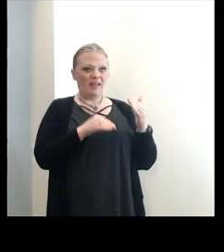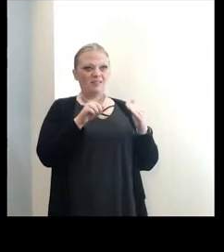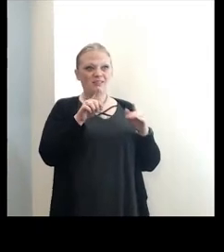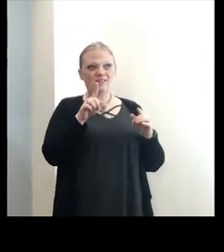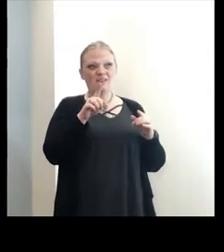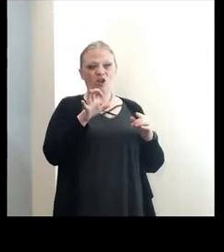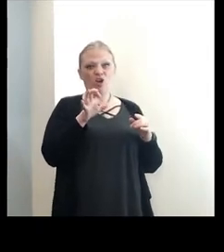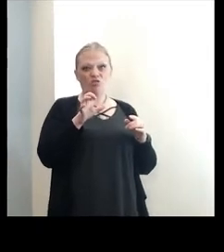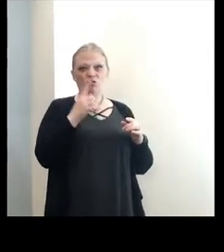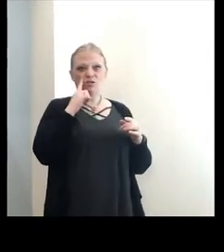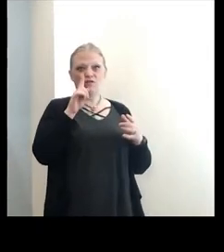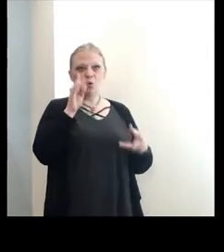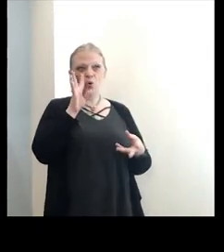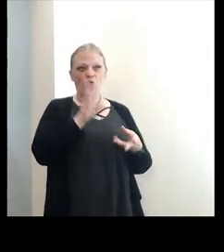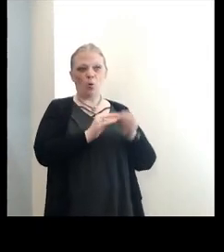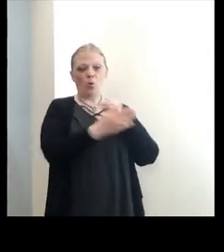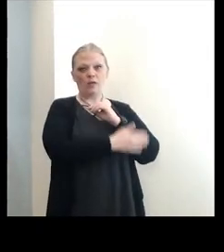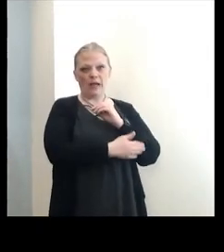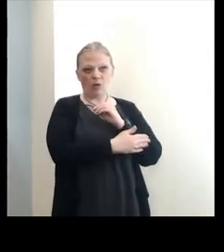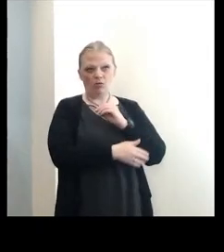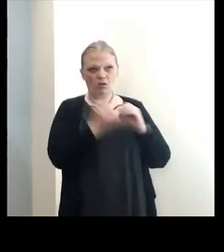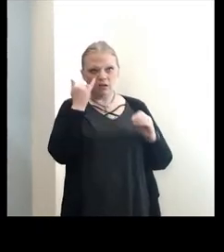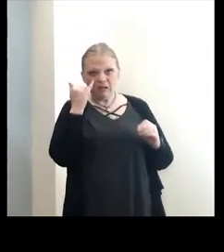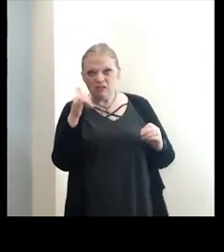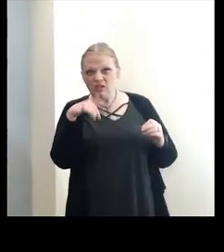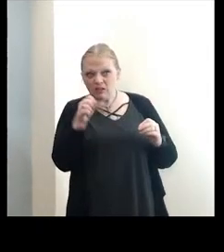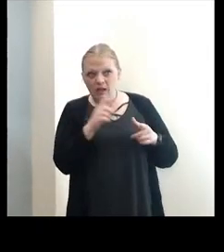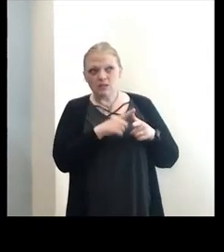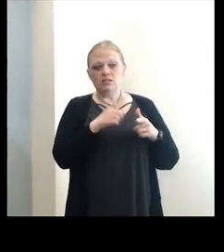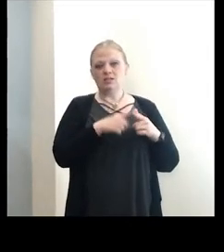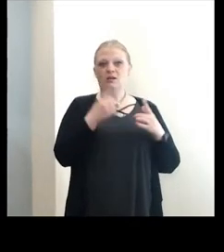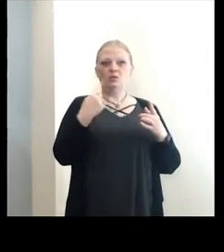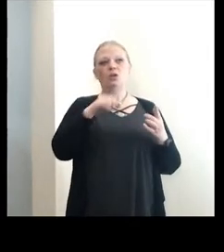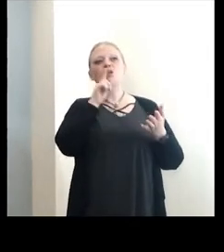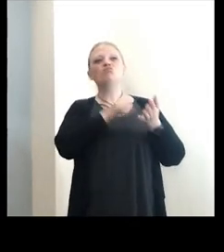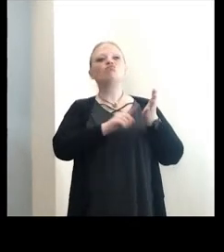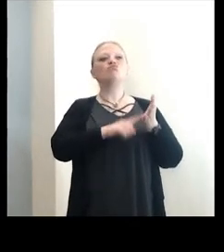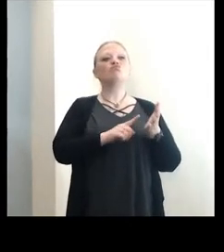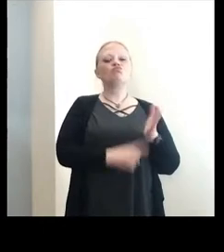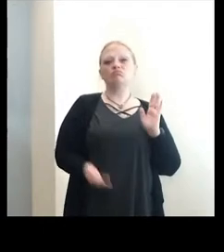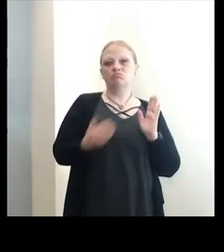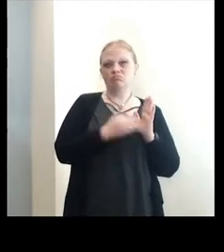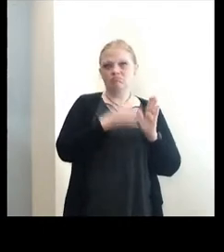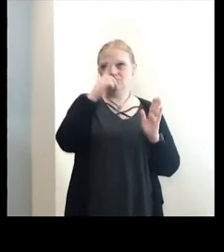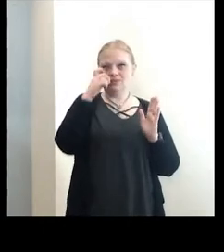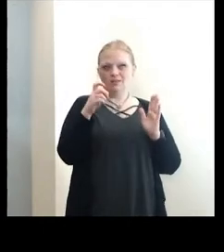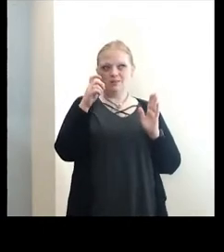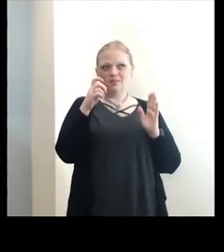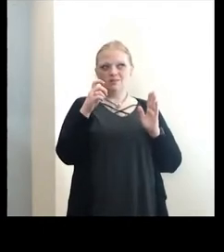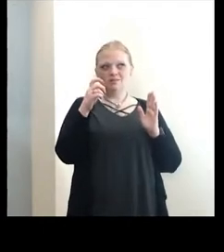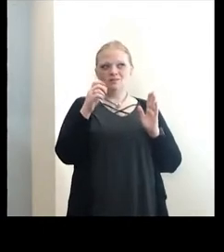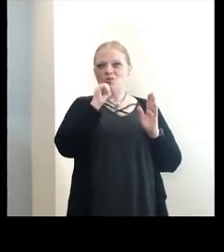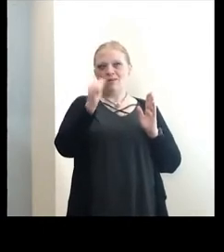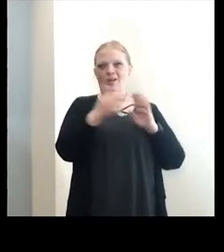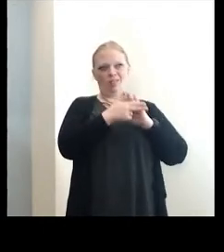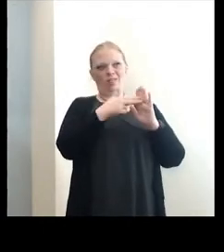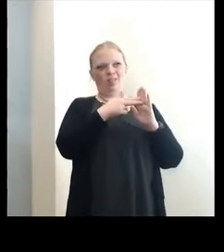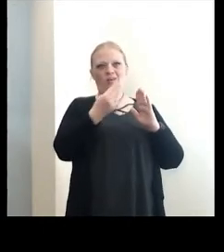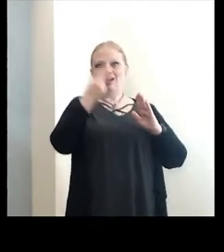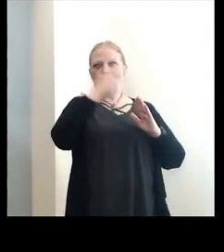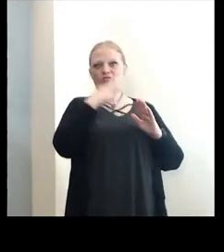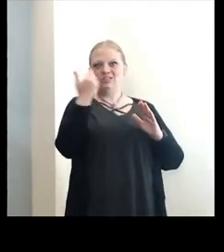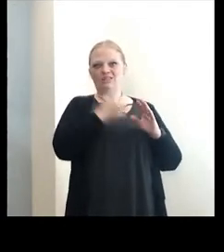If that's the case, then all these issues could be revisited because we will no longer be at that level that the CDC considers as a high risk of transmission,